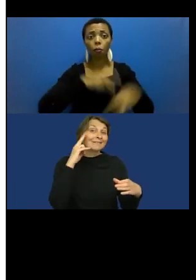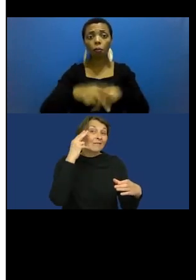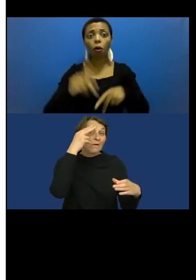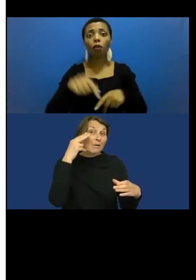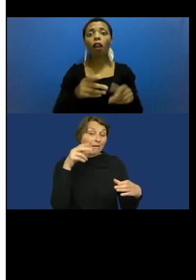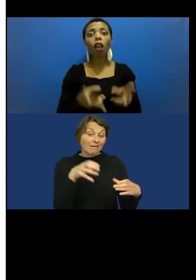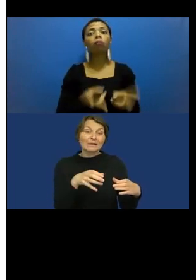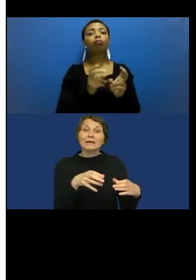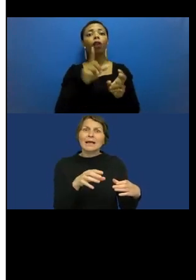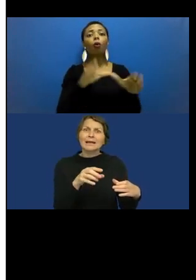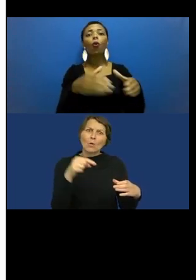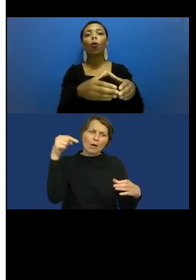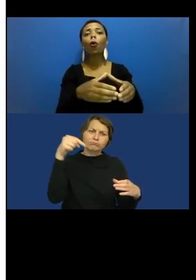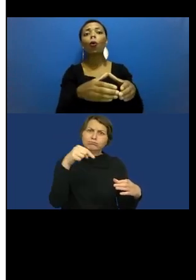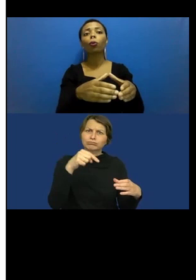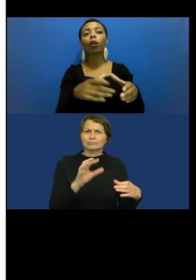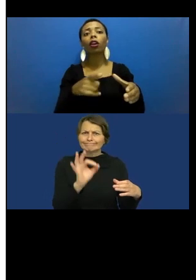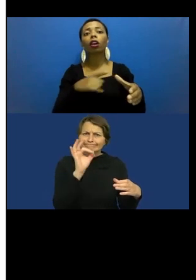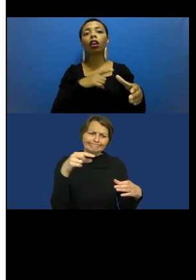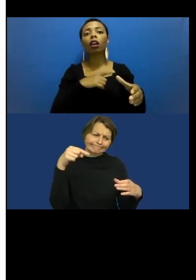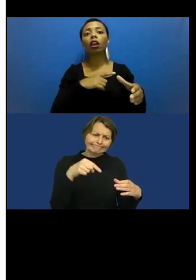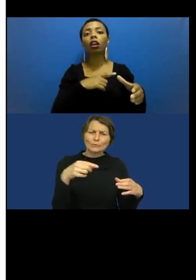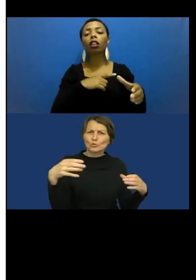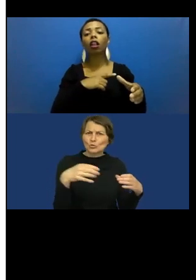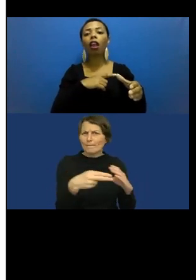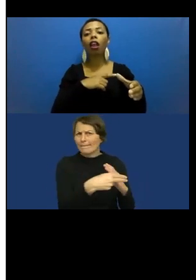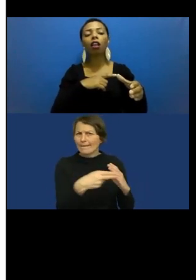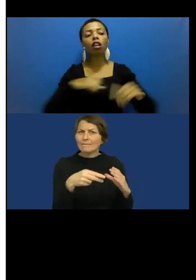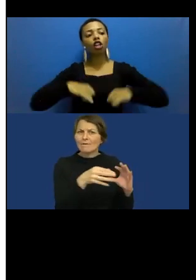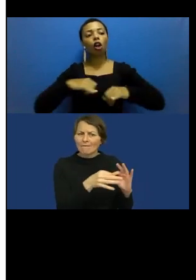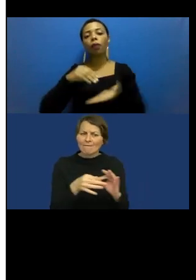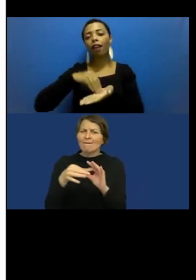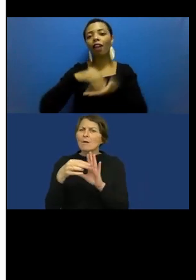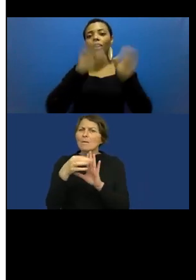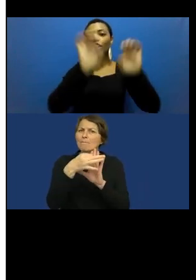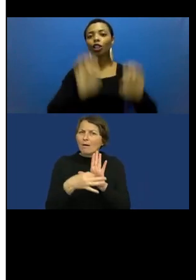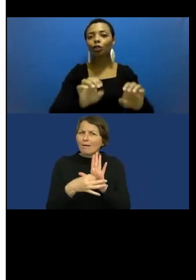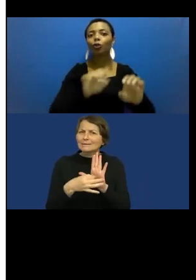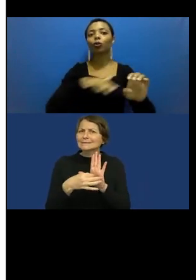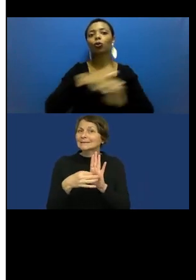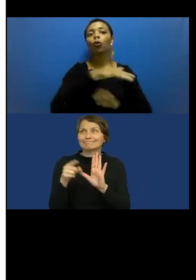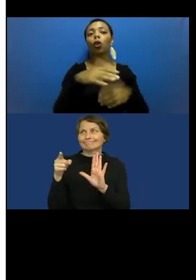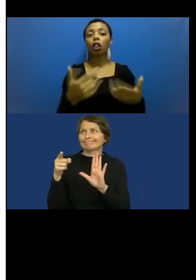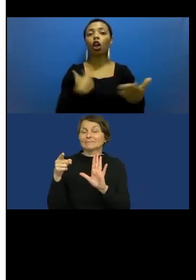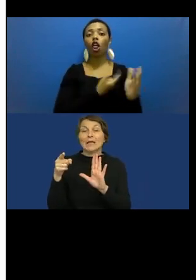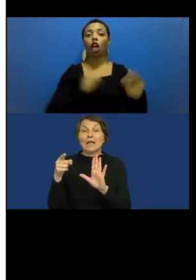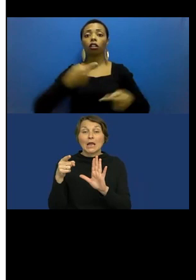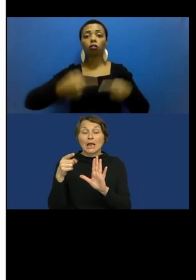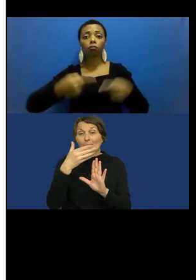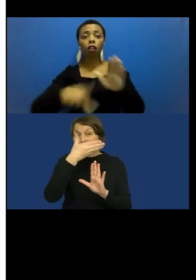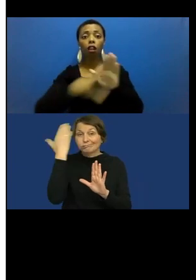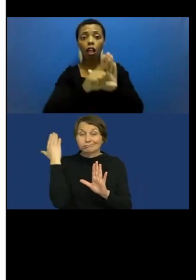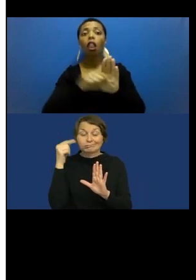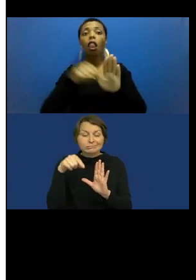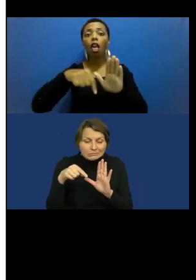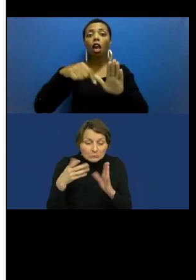policy. The structures of law and policies in Sweden are on the contrary, organized on the basis